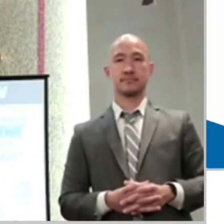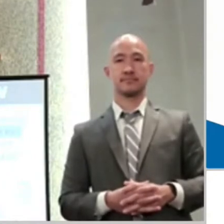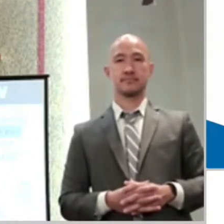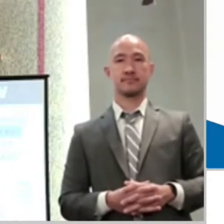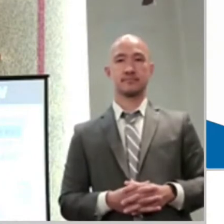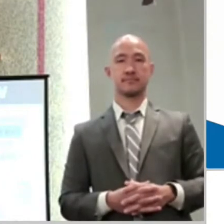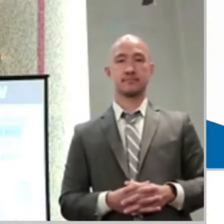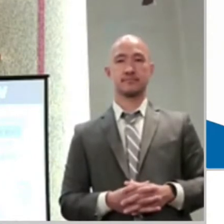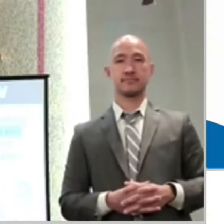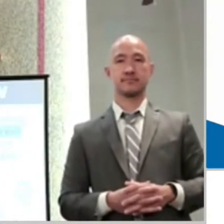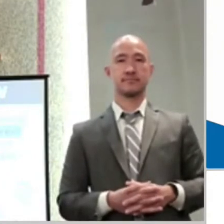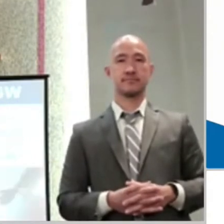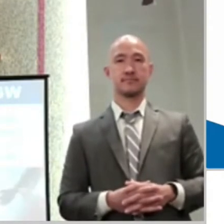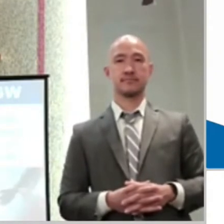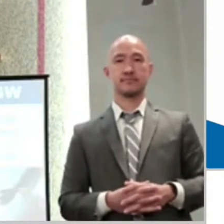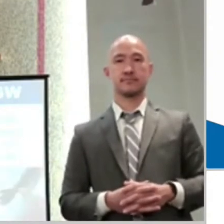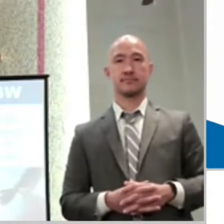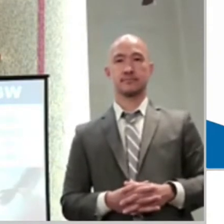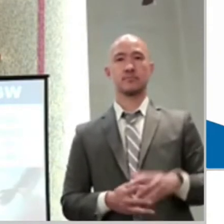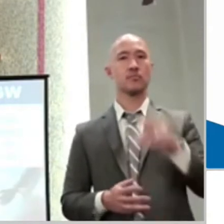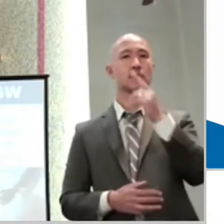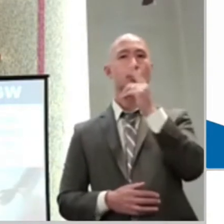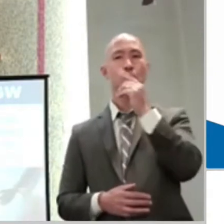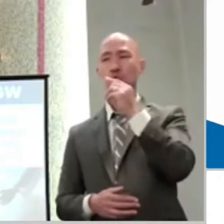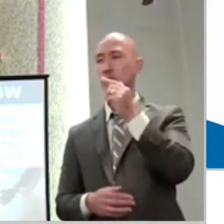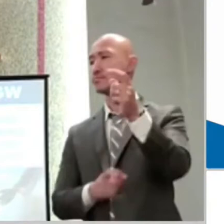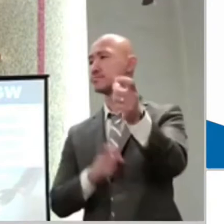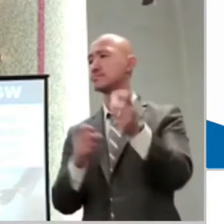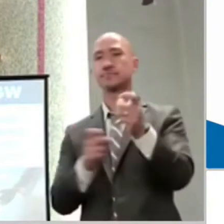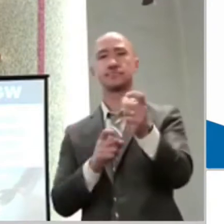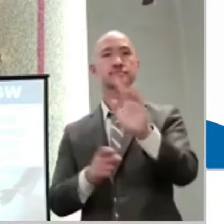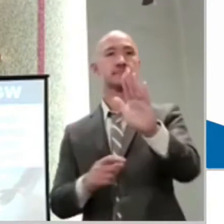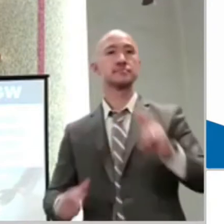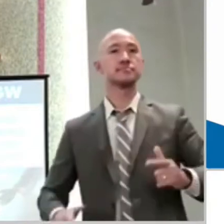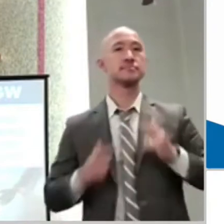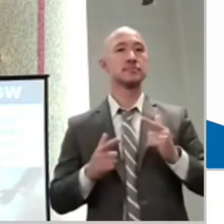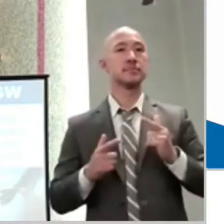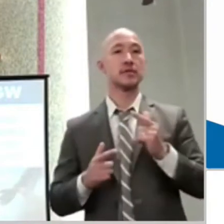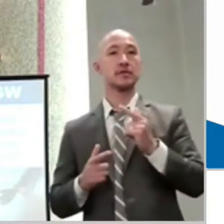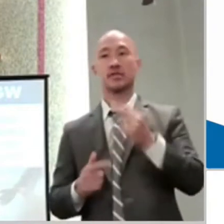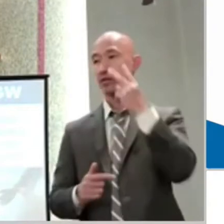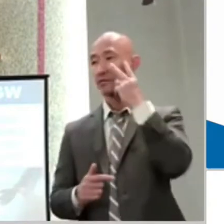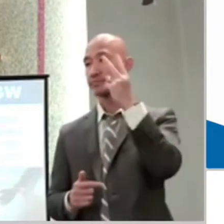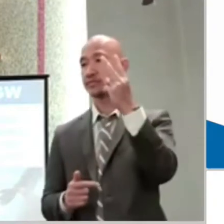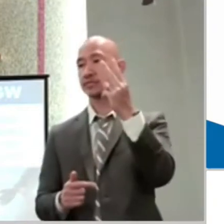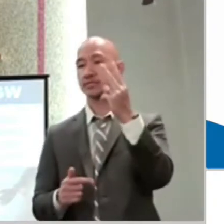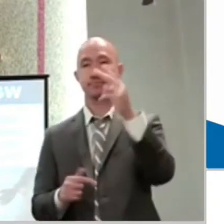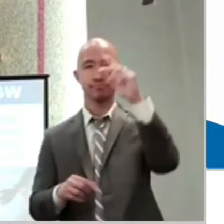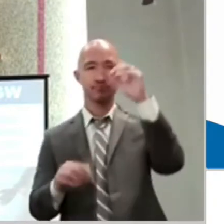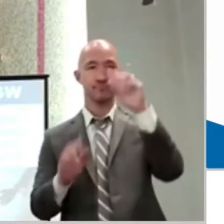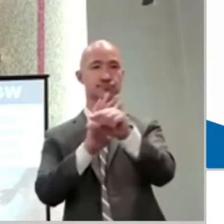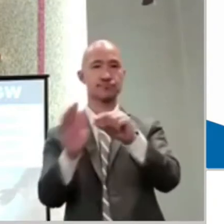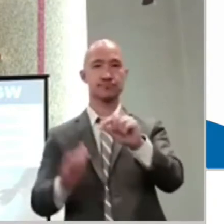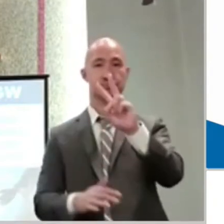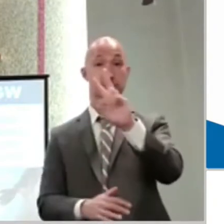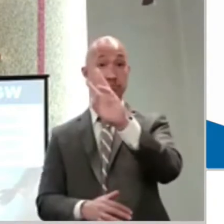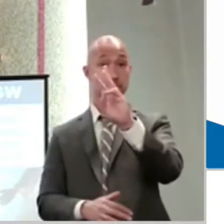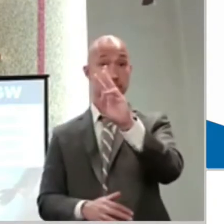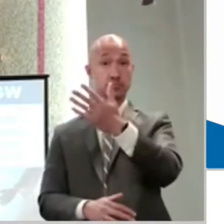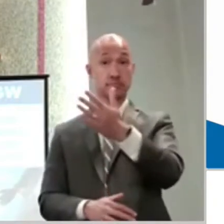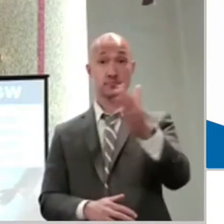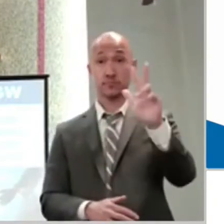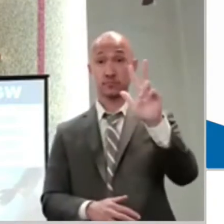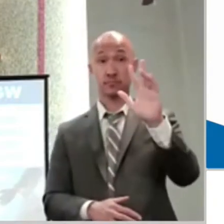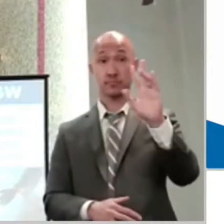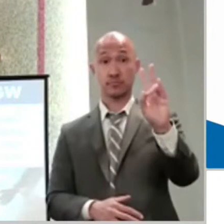Choose Jesus. The evil spirit screamed, shook the child violently, and came out. And the boy